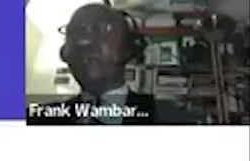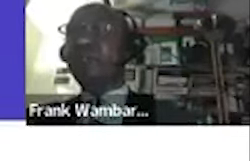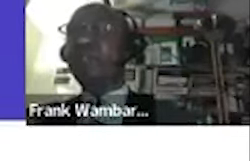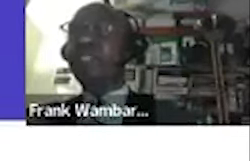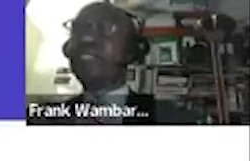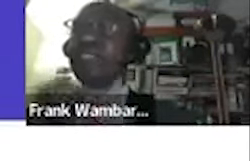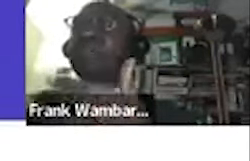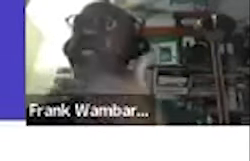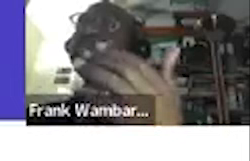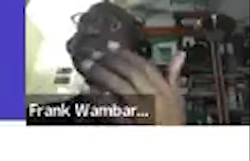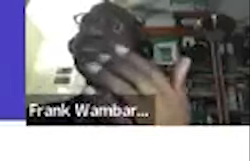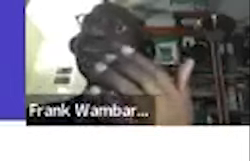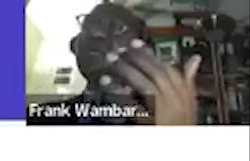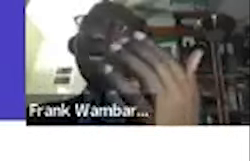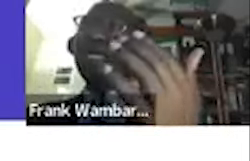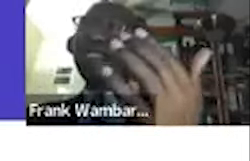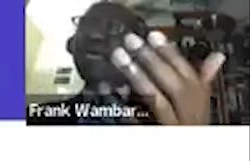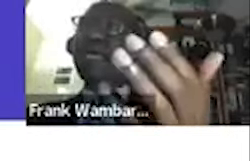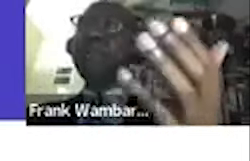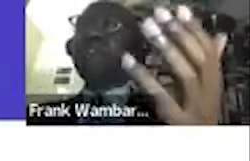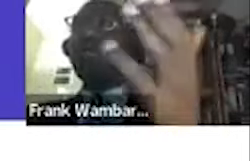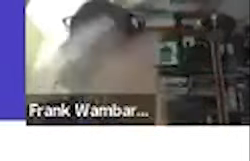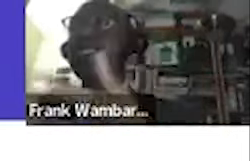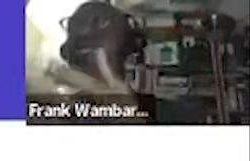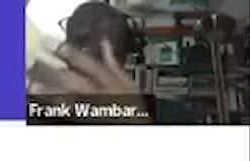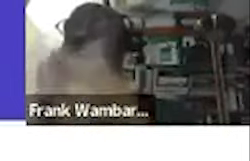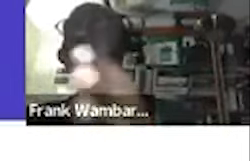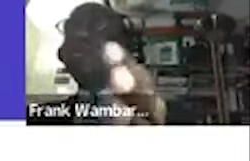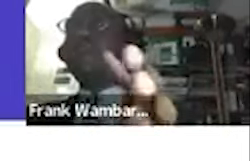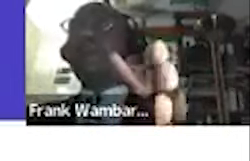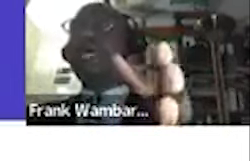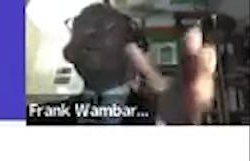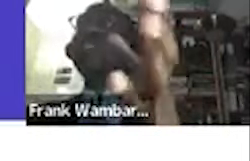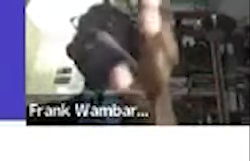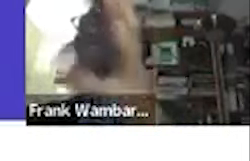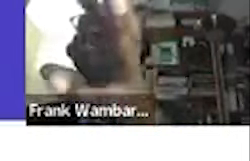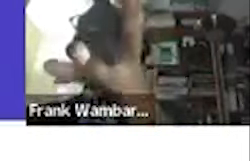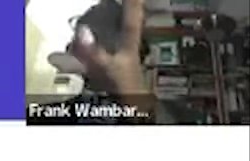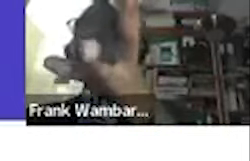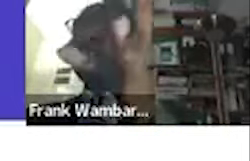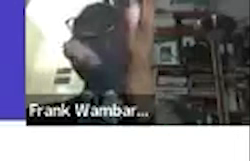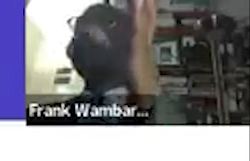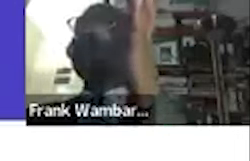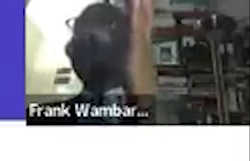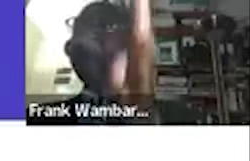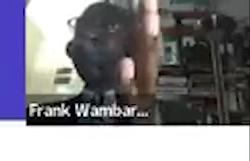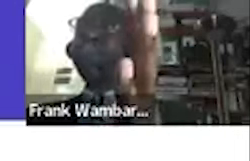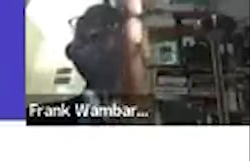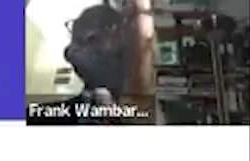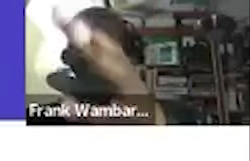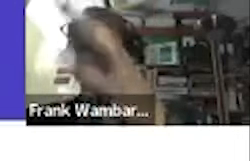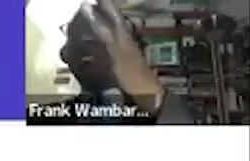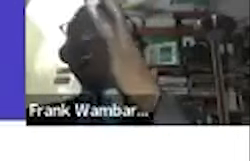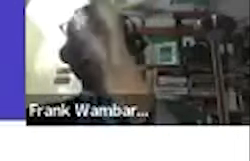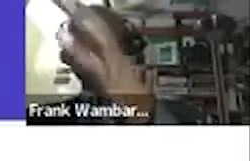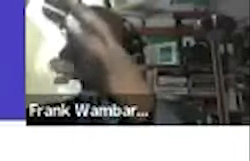cancelled sometimes some you can get another employer who is willing to pay the visa